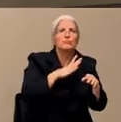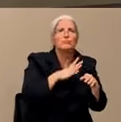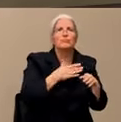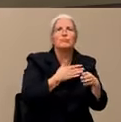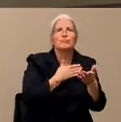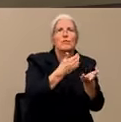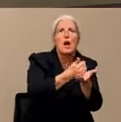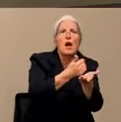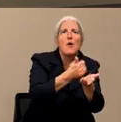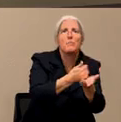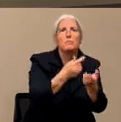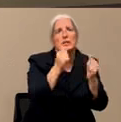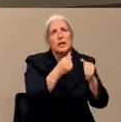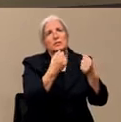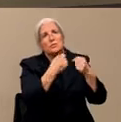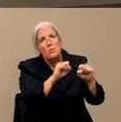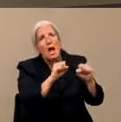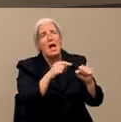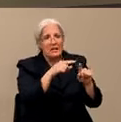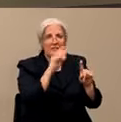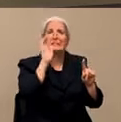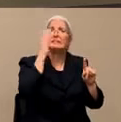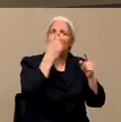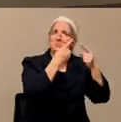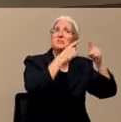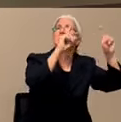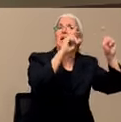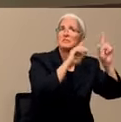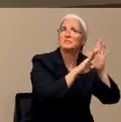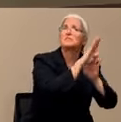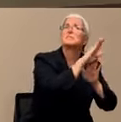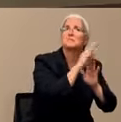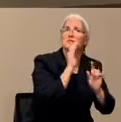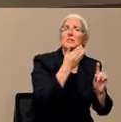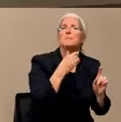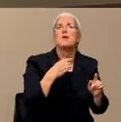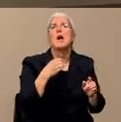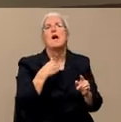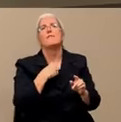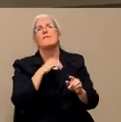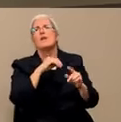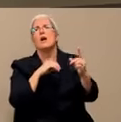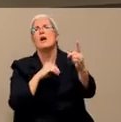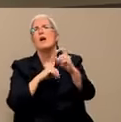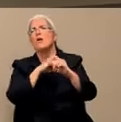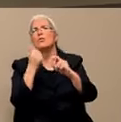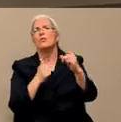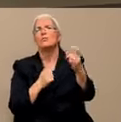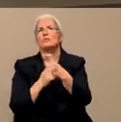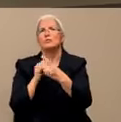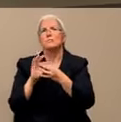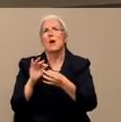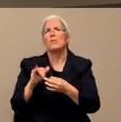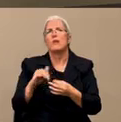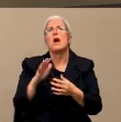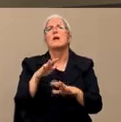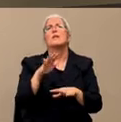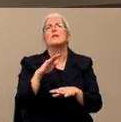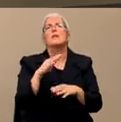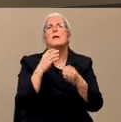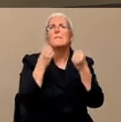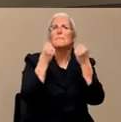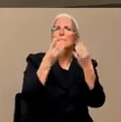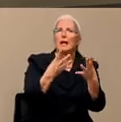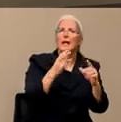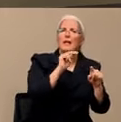a great job out there. So as a follow-up with that question, Mr. Mayor, there are a lot of nonprofits I know that are trying to help during this time. Love Our